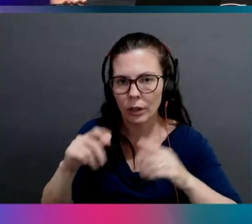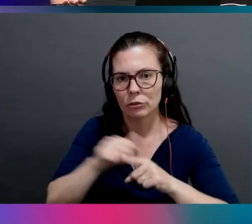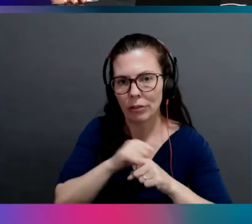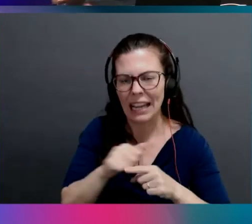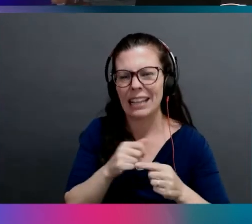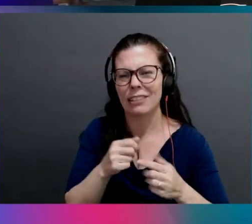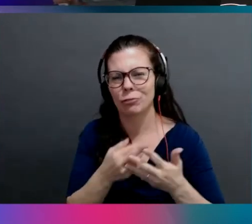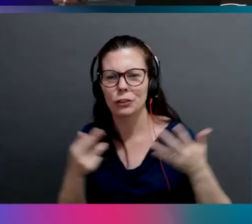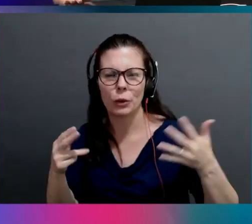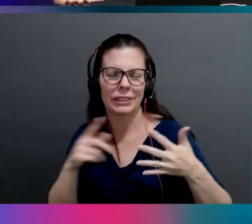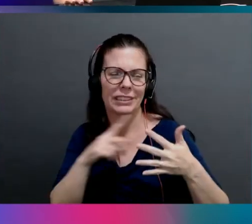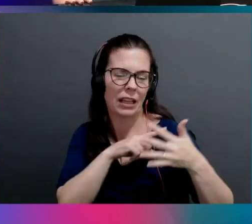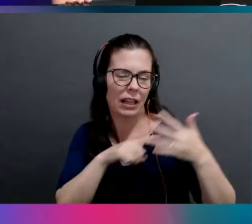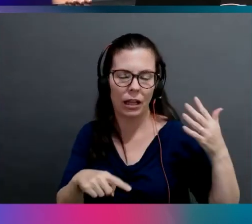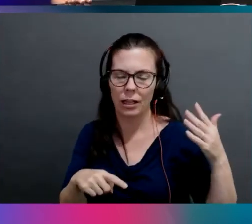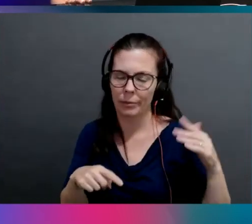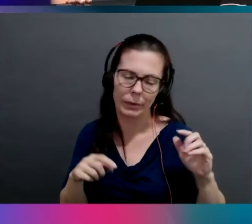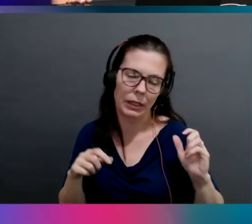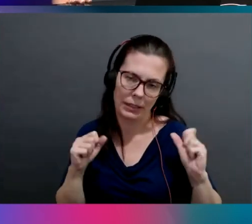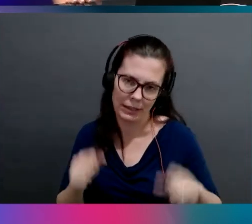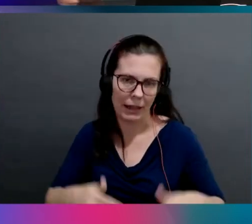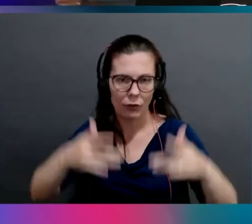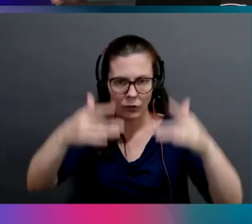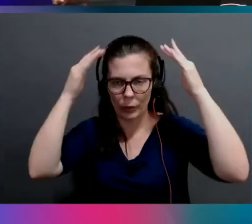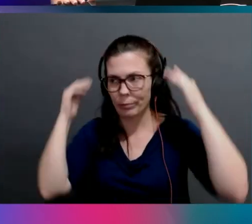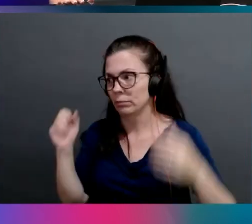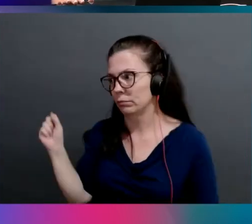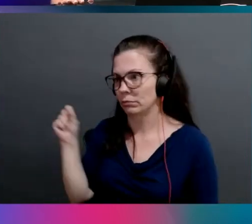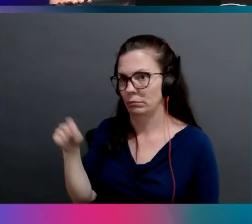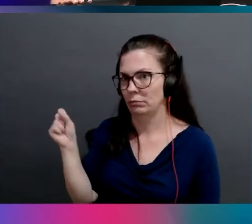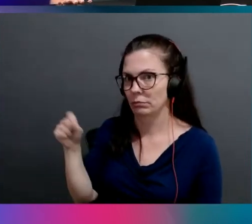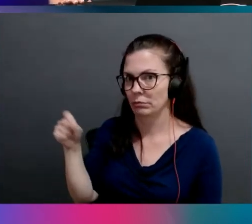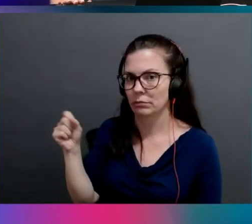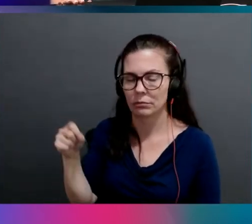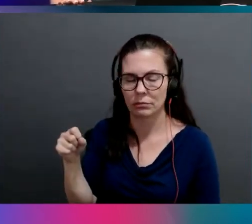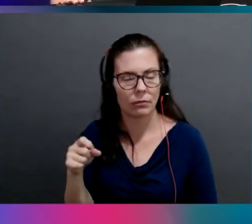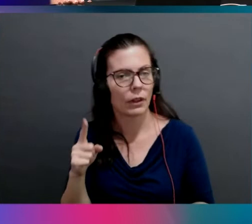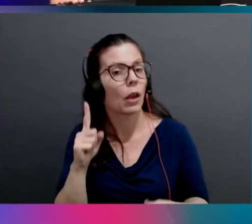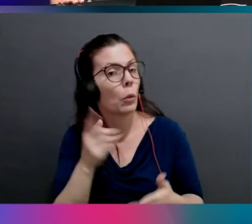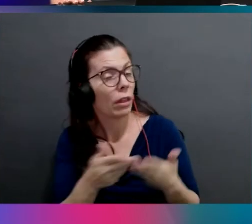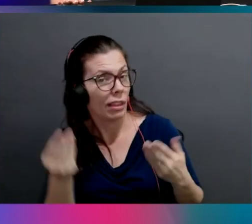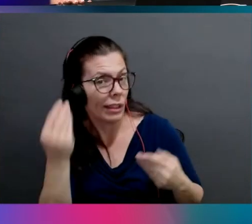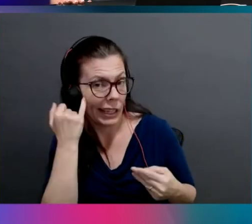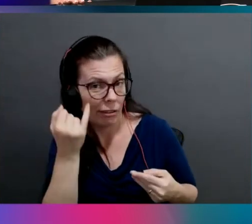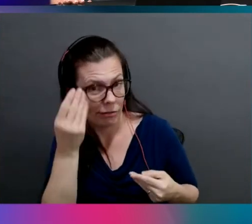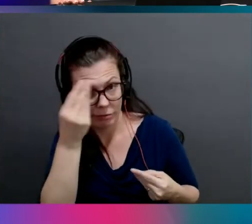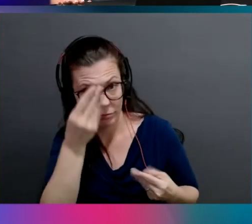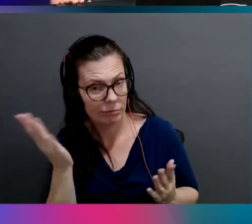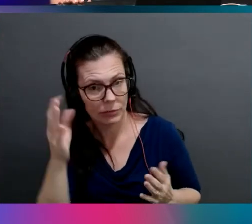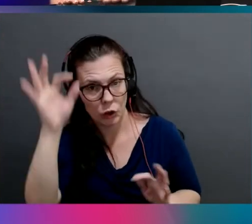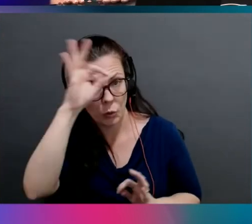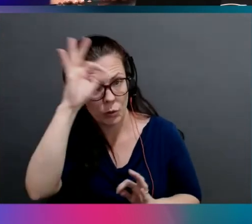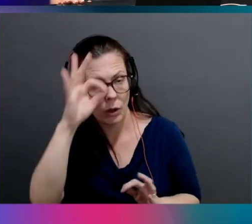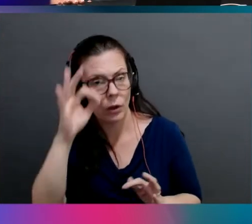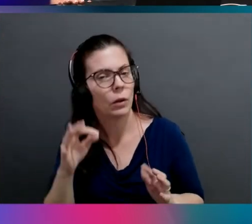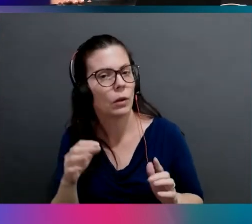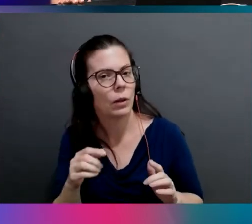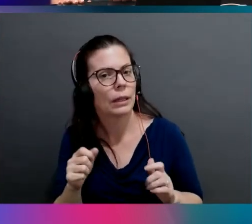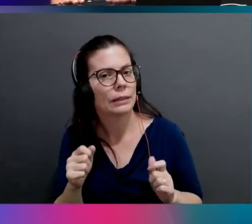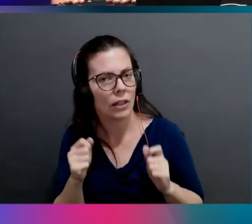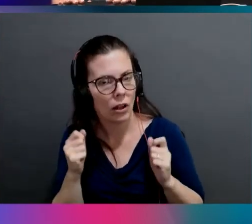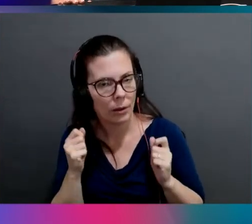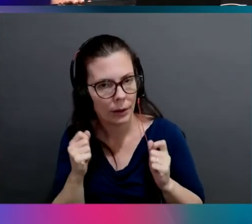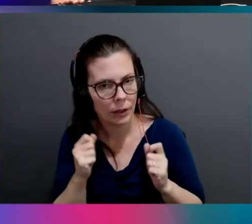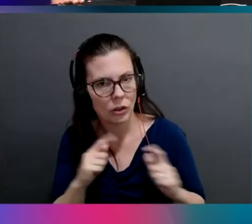it's all, it can be overwhelming. Yo, totally. And one of things I'll just say for anybody who doesn't know, like there's a large unsettled